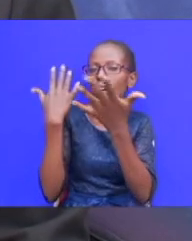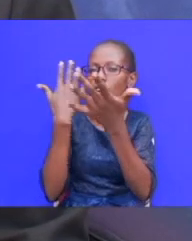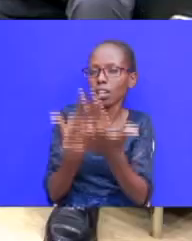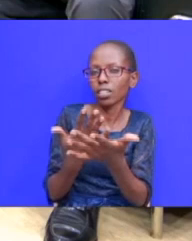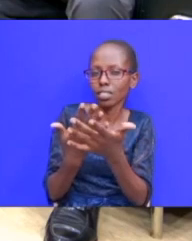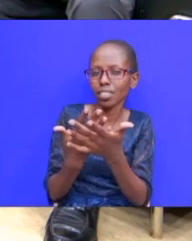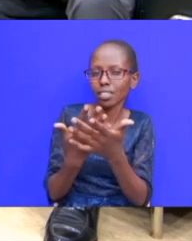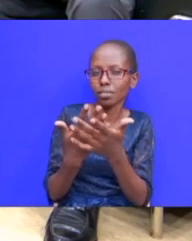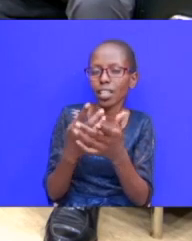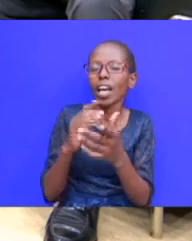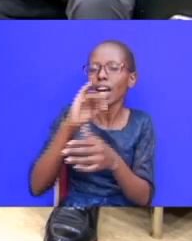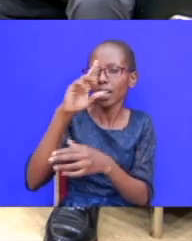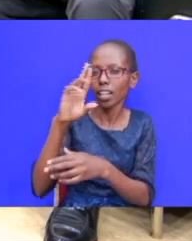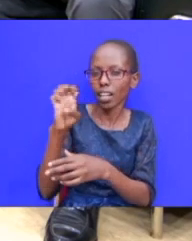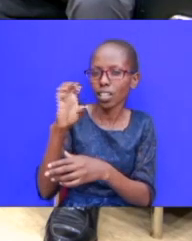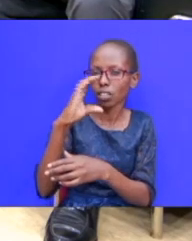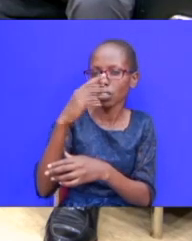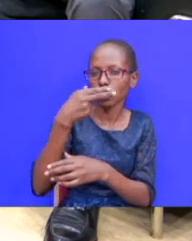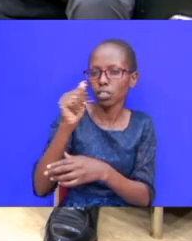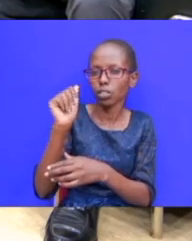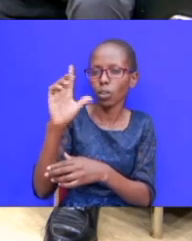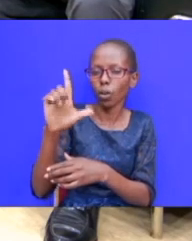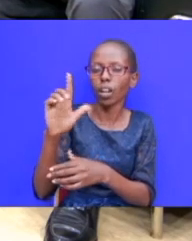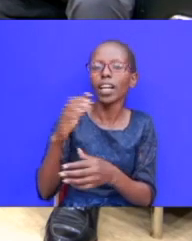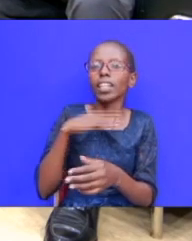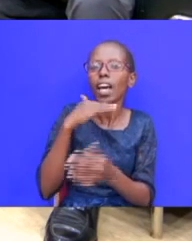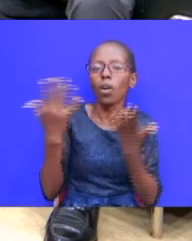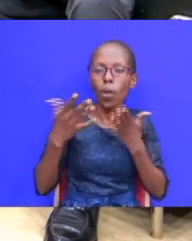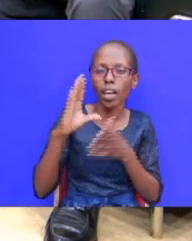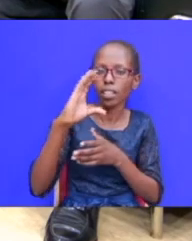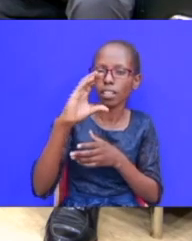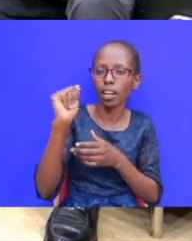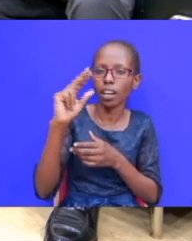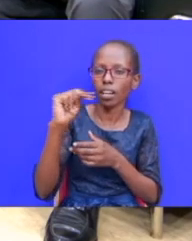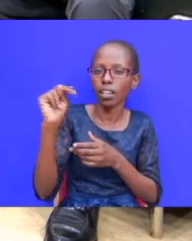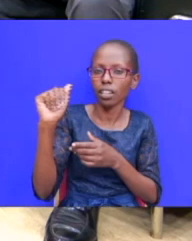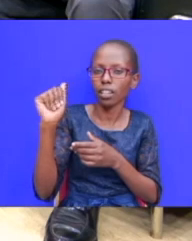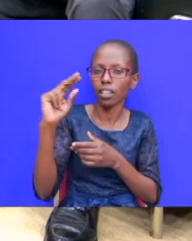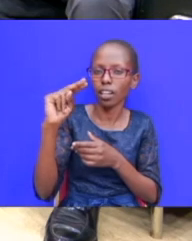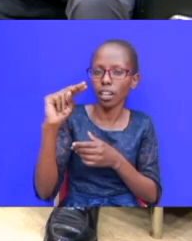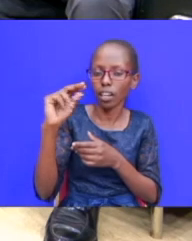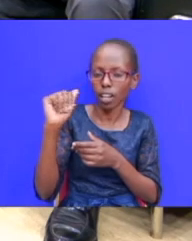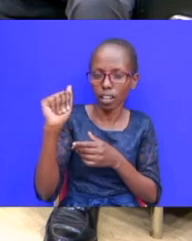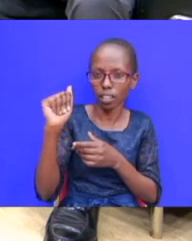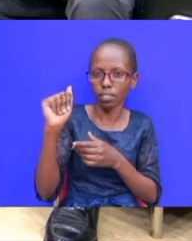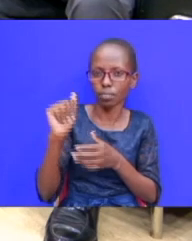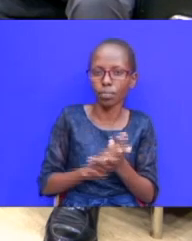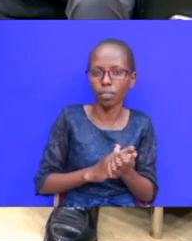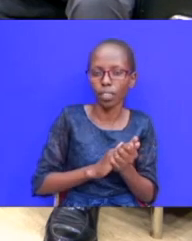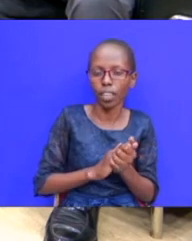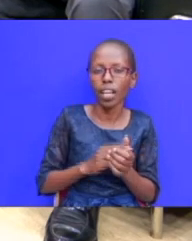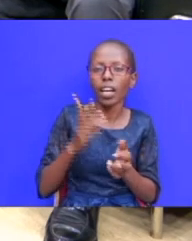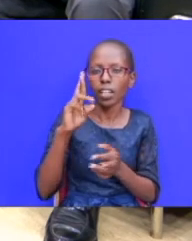i realized that rachel dies in the world in canon last week we saw somebody also dying in where in canon rachel